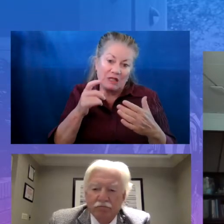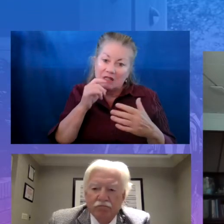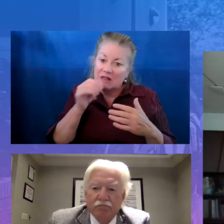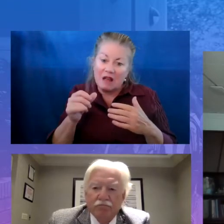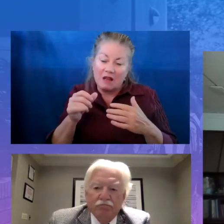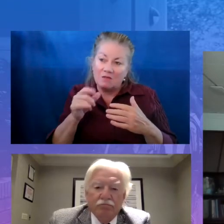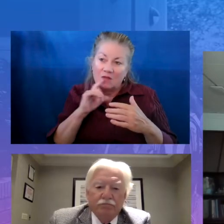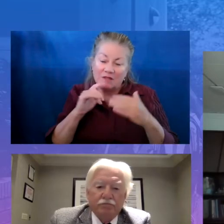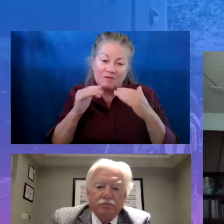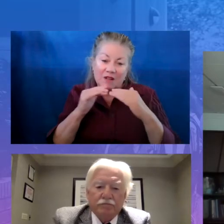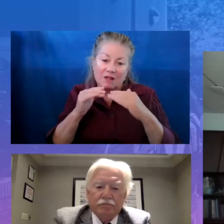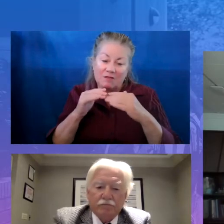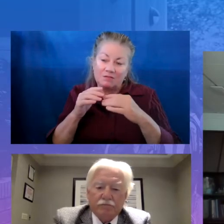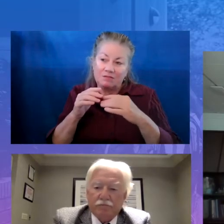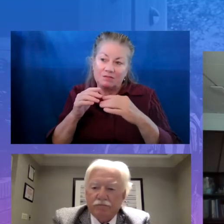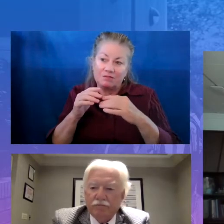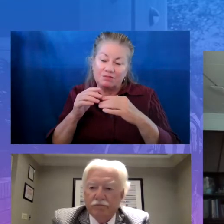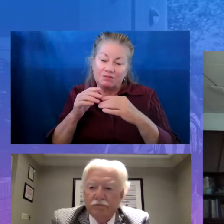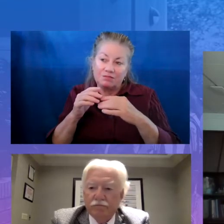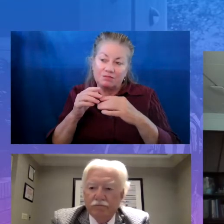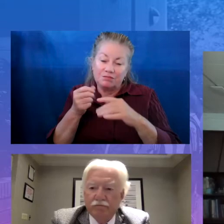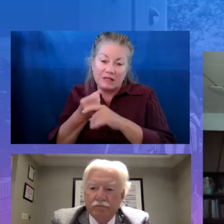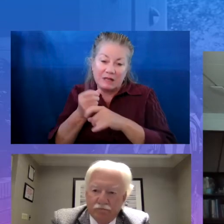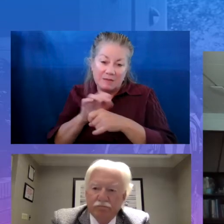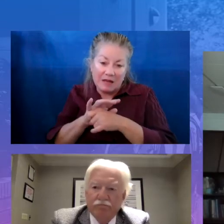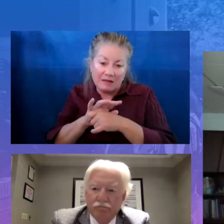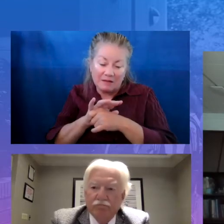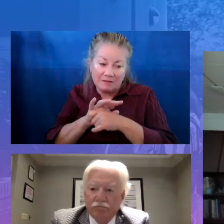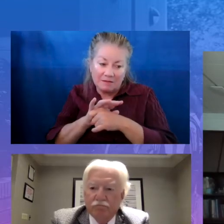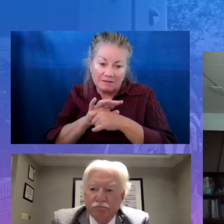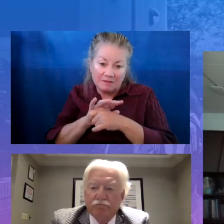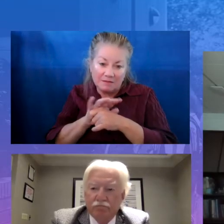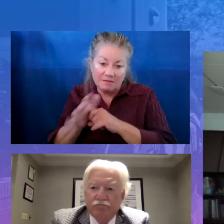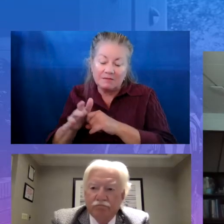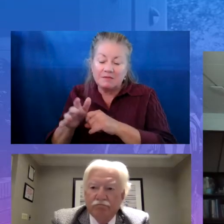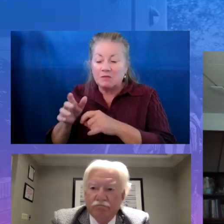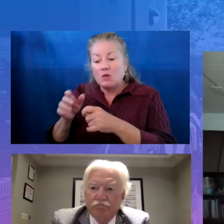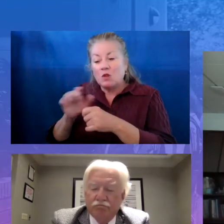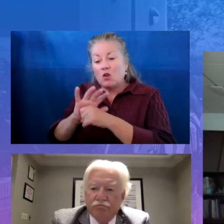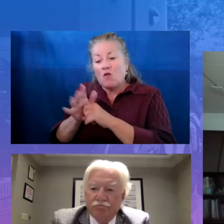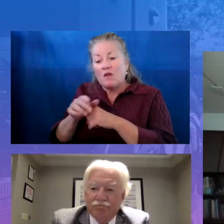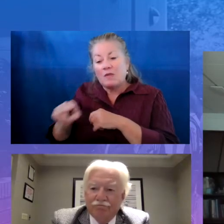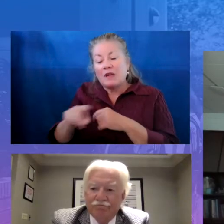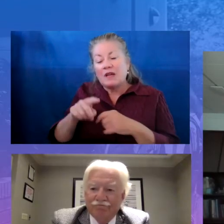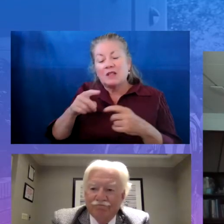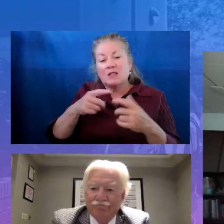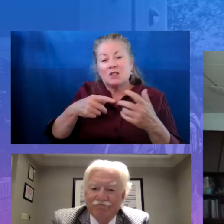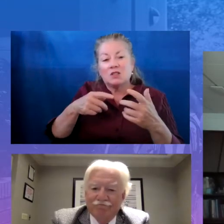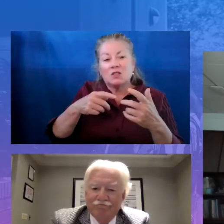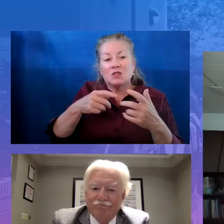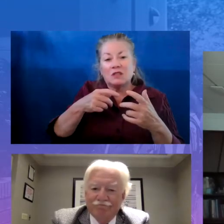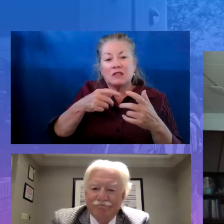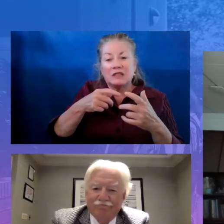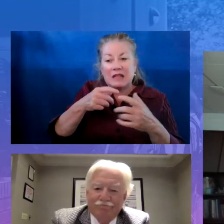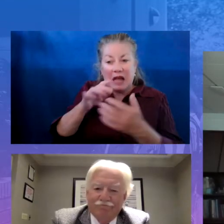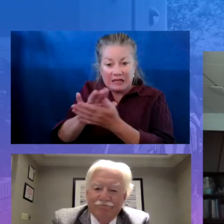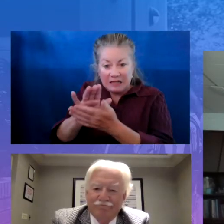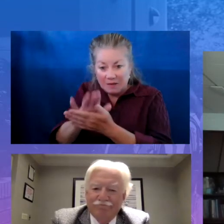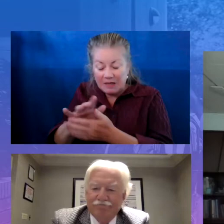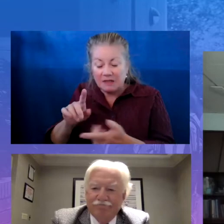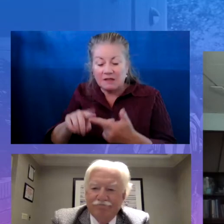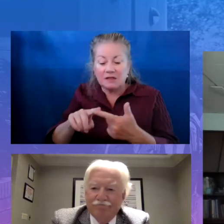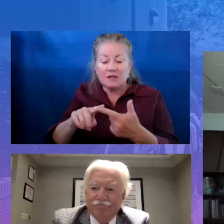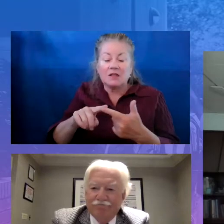pandemic, both in terms of academics, but also in terms of social-emotional need. And so we've had an opportunity to run